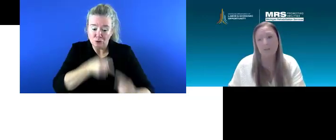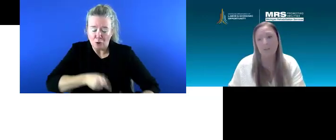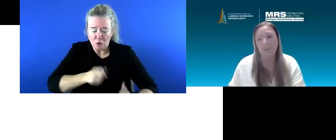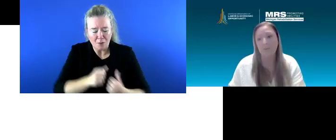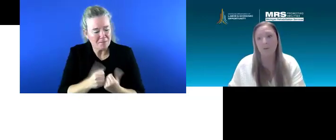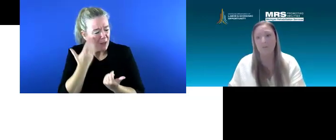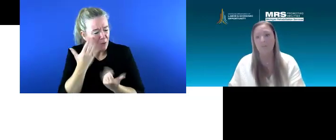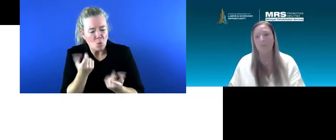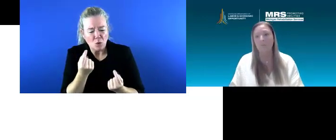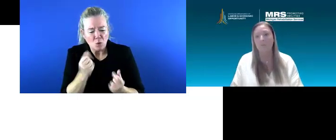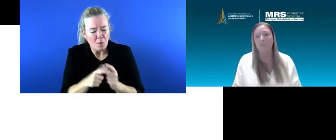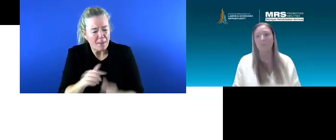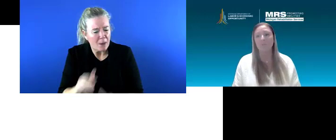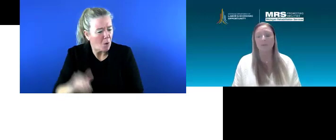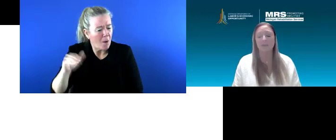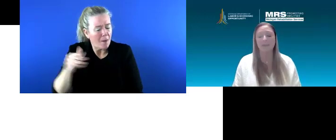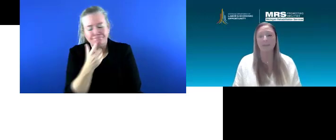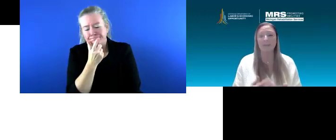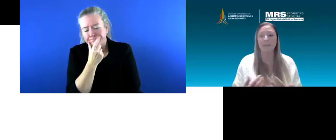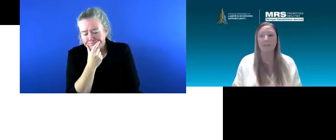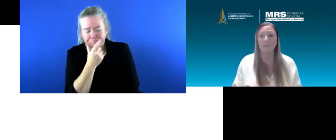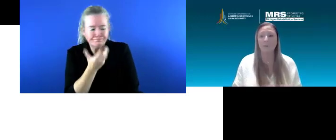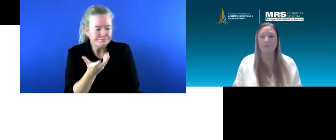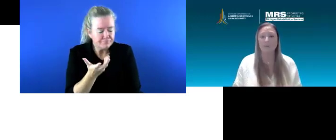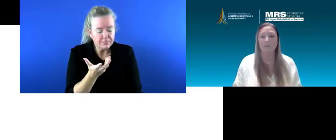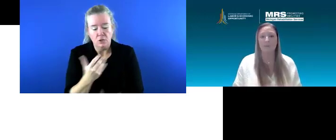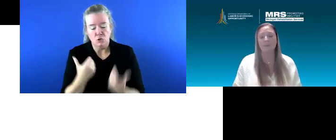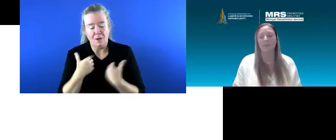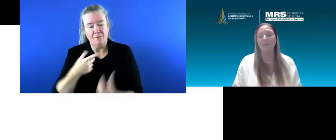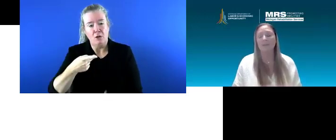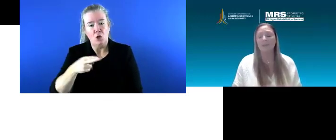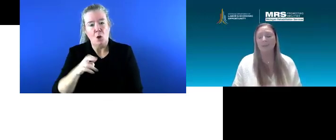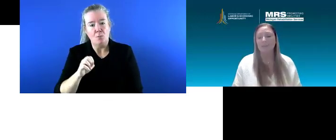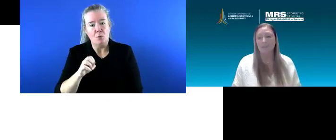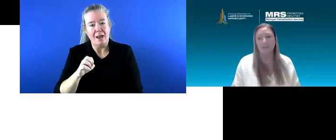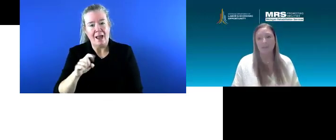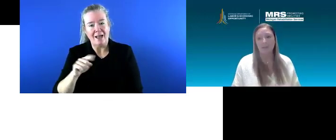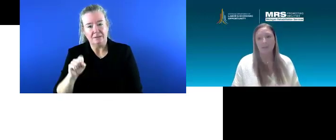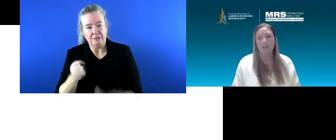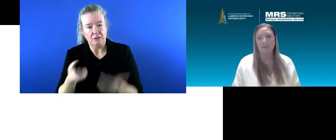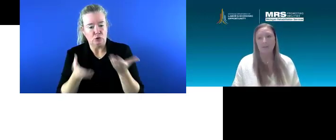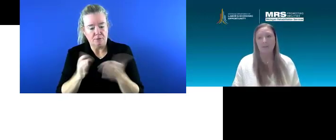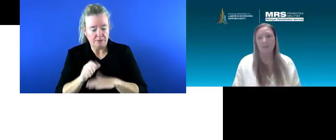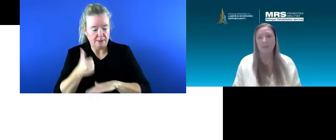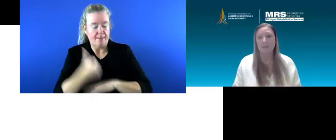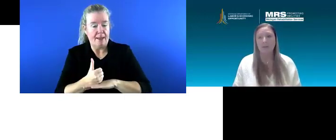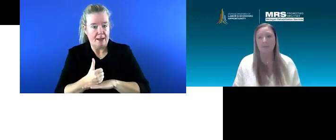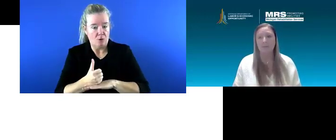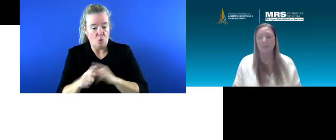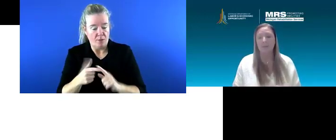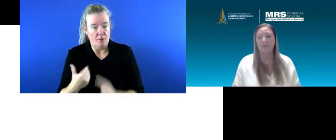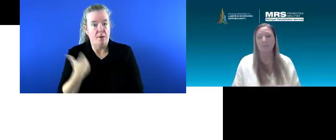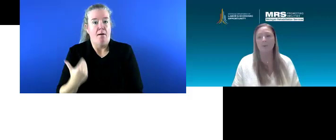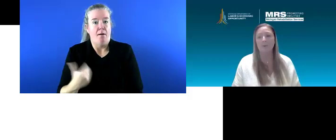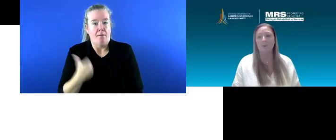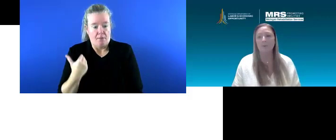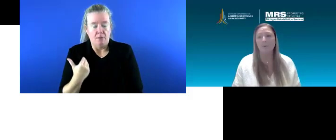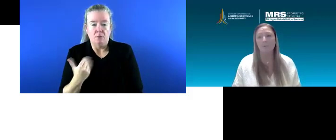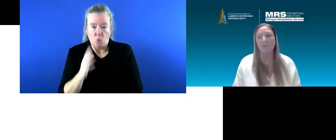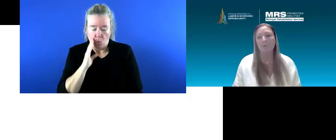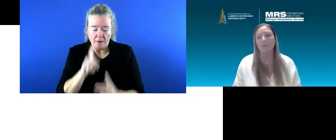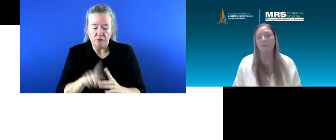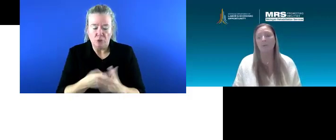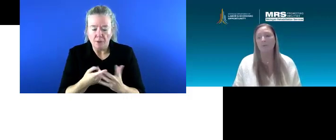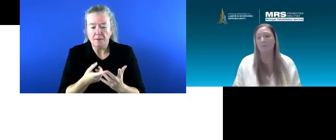what it is that they want to do. So getting these pre-ETS services in line at an earlier age can start